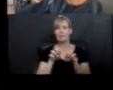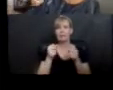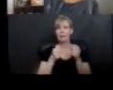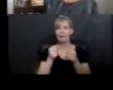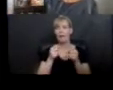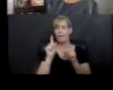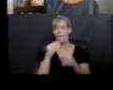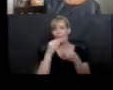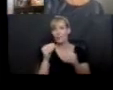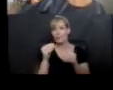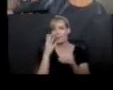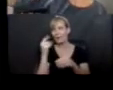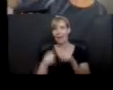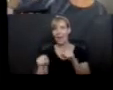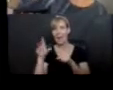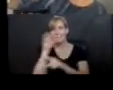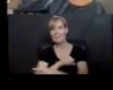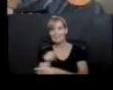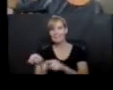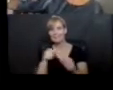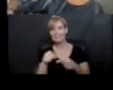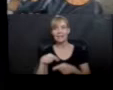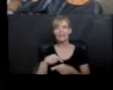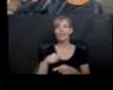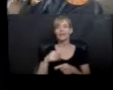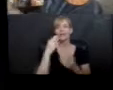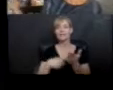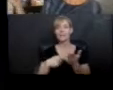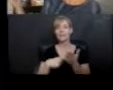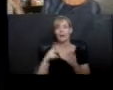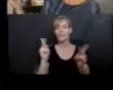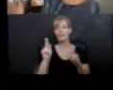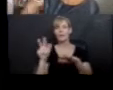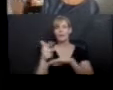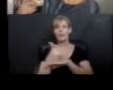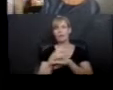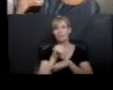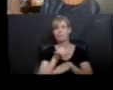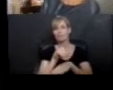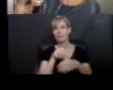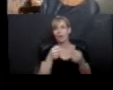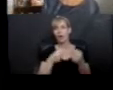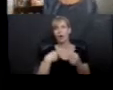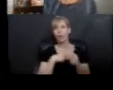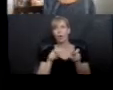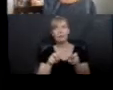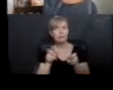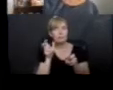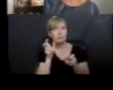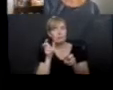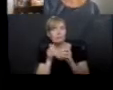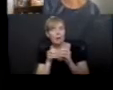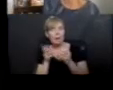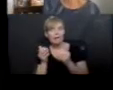happen. You know, when you see people pulling up and they sit in the driveway and you're like, what are they doing? We're still listening to the audio book.